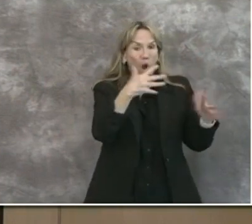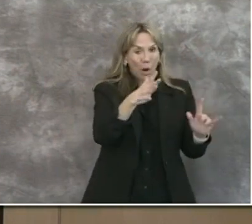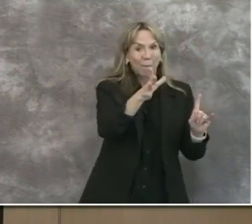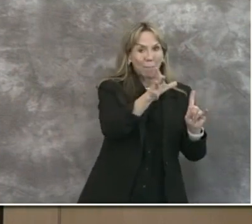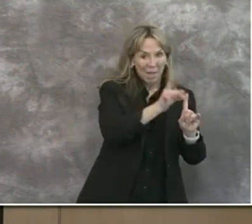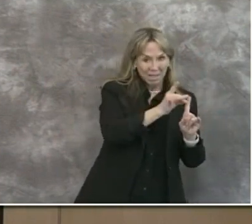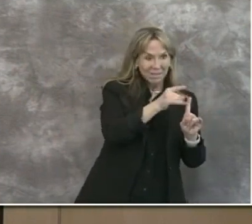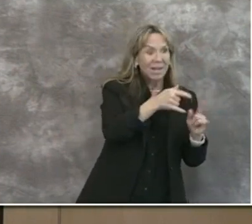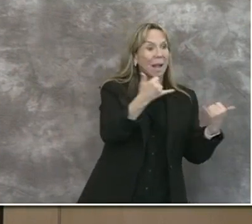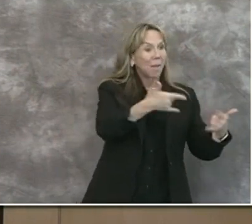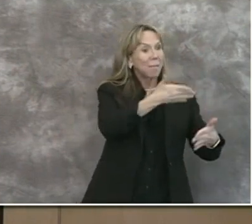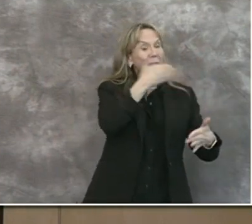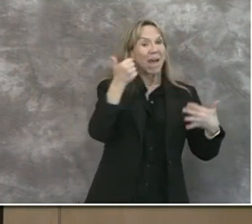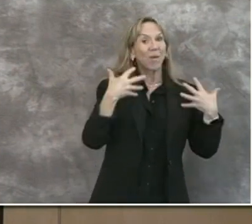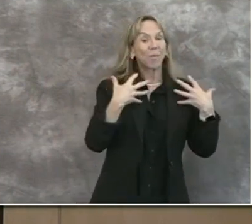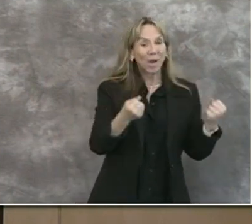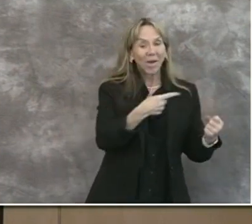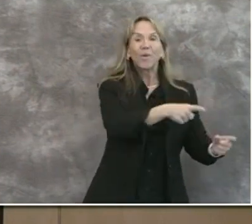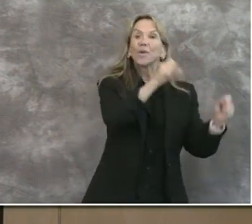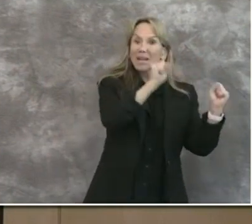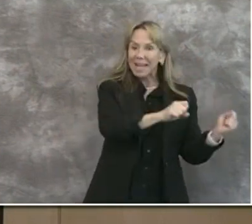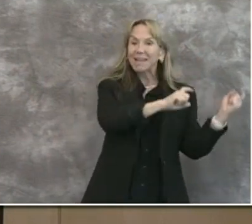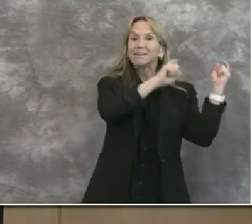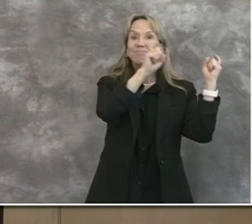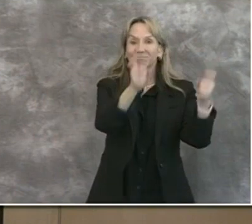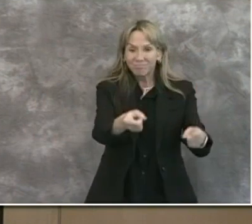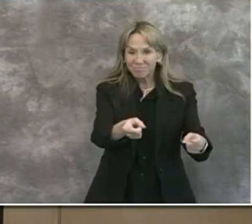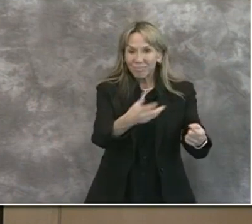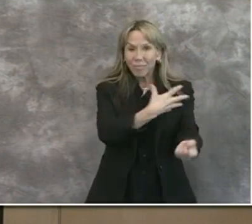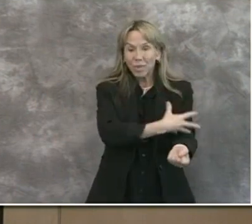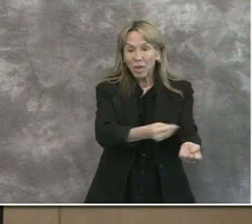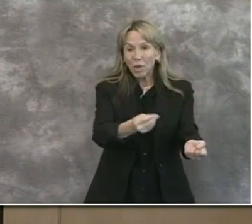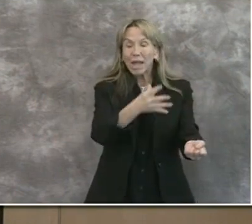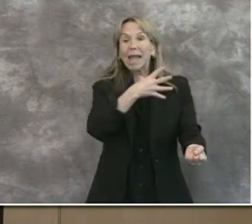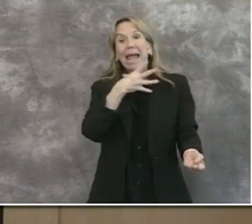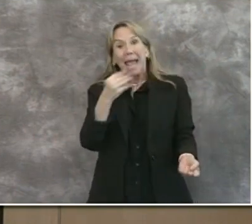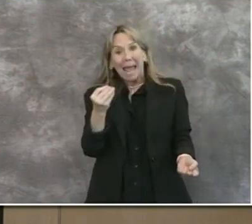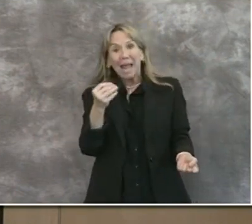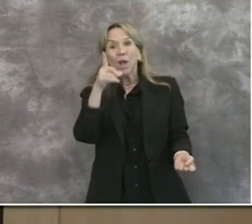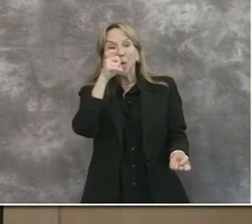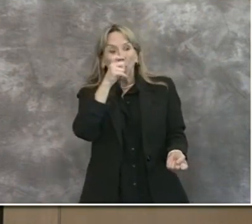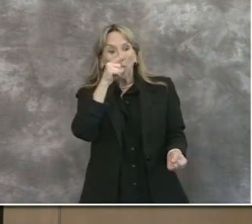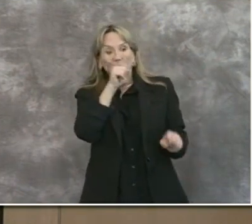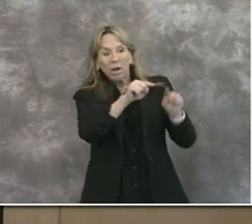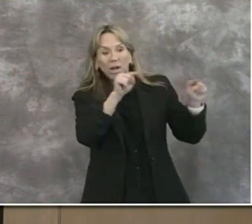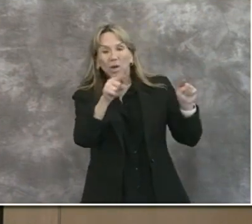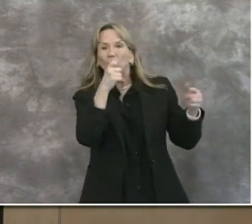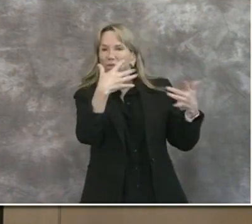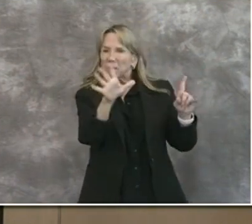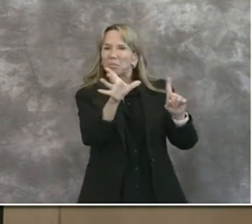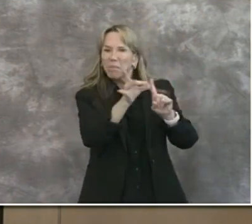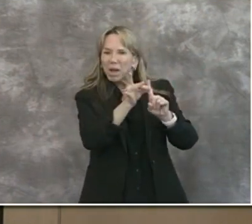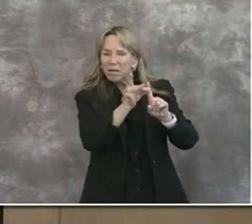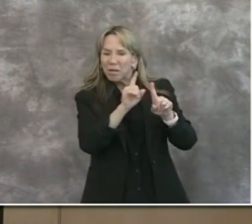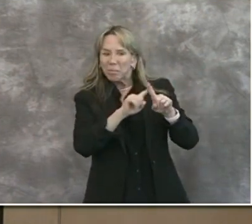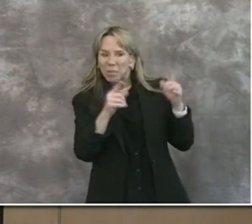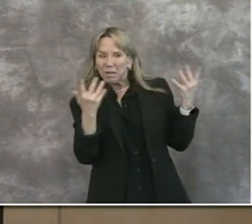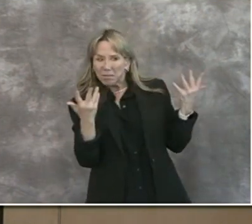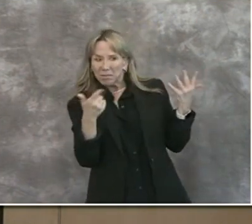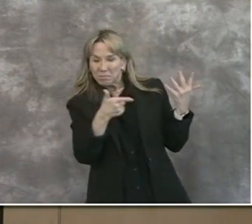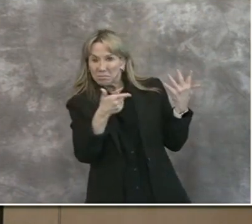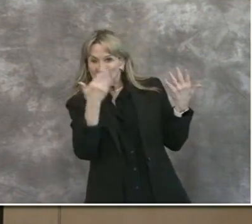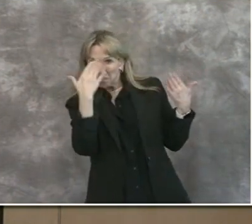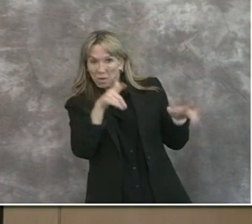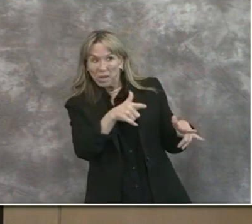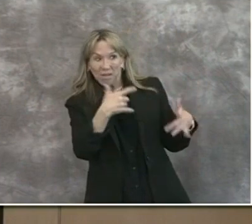after you've recovered, and they can also re-contact those that have been diagnosed positive, but have already recovered